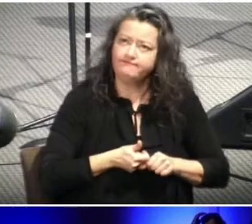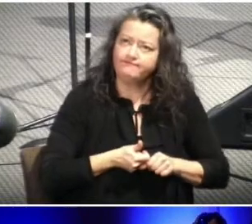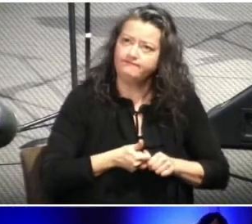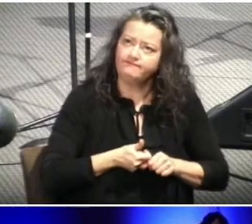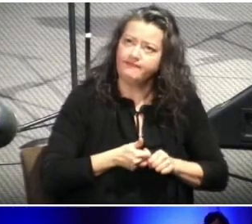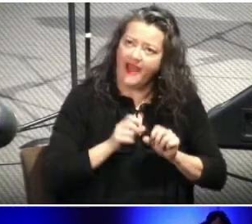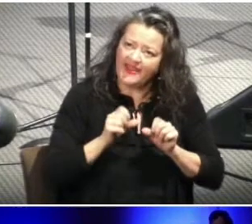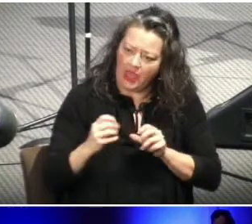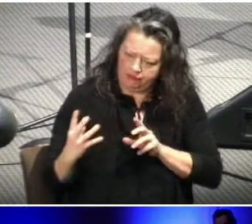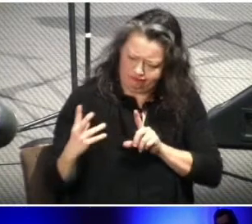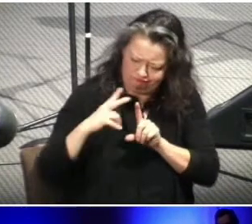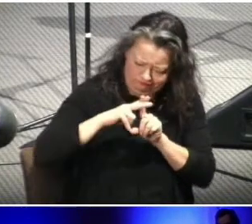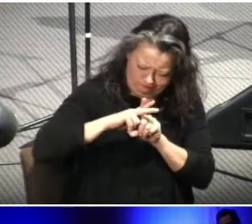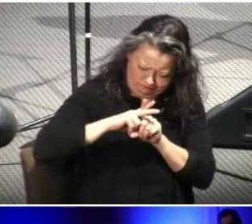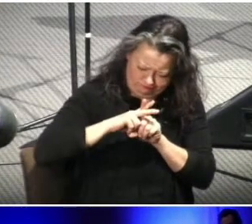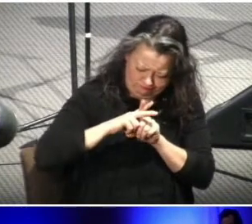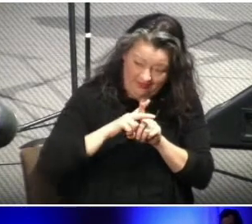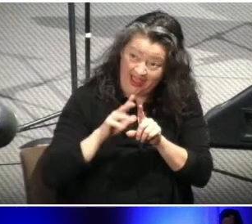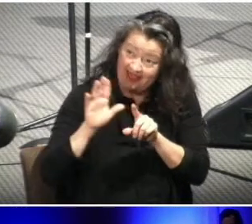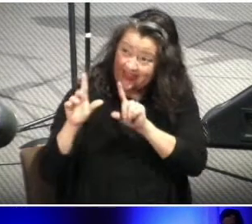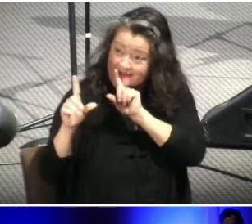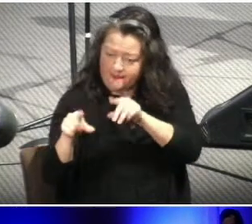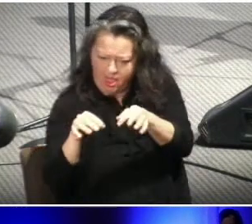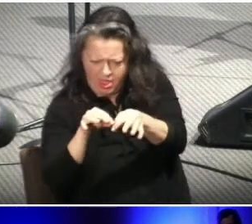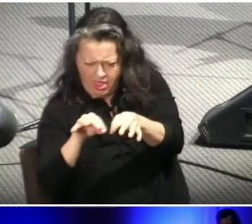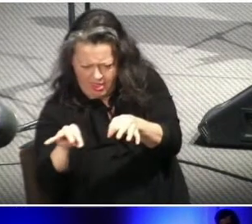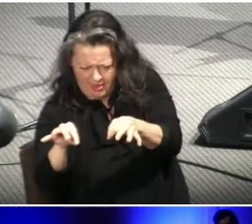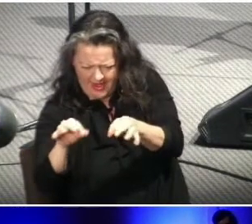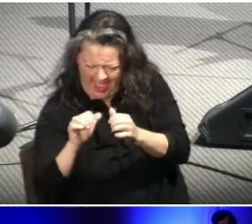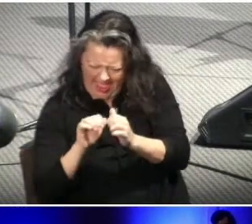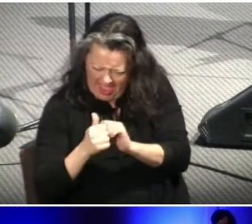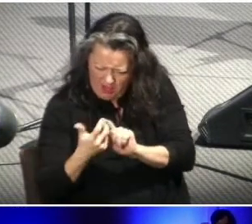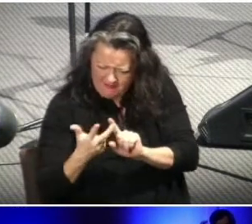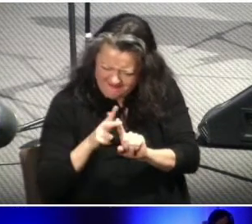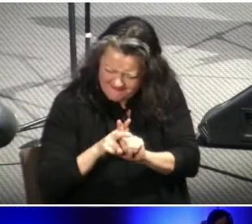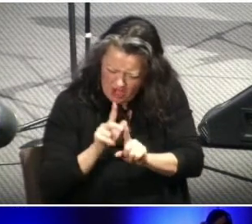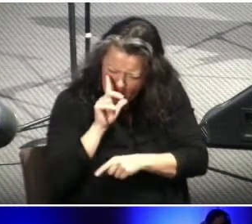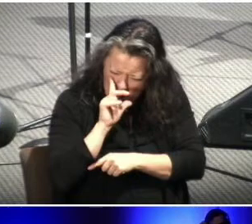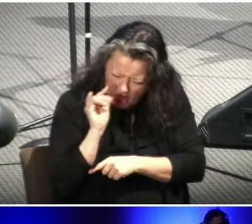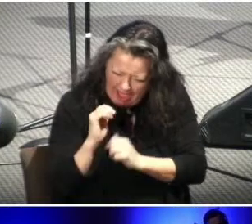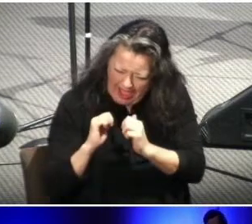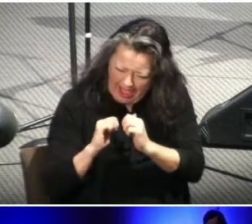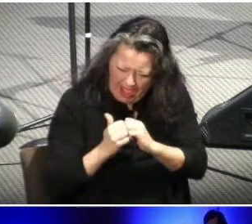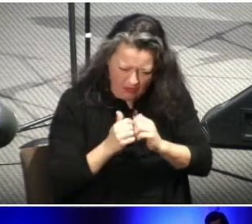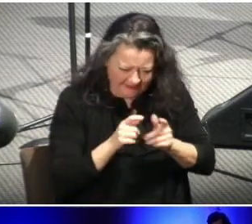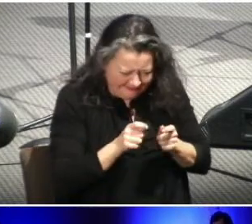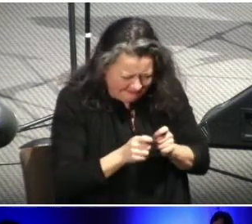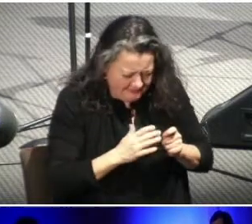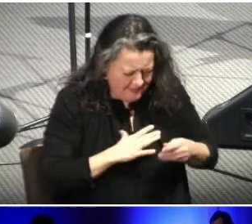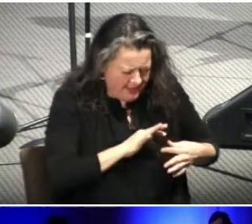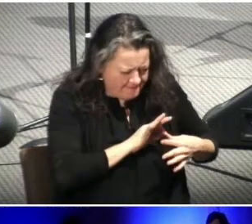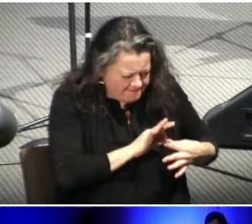trying to figure out what this looks like in our lives, in our marriages, in our relationships.